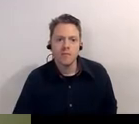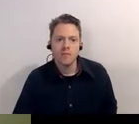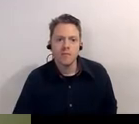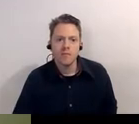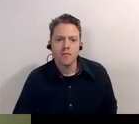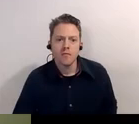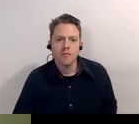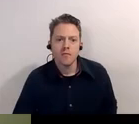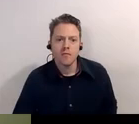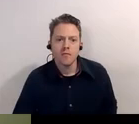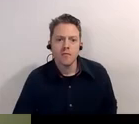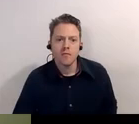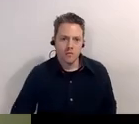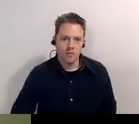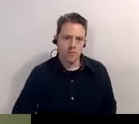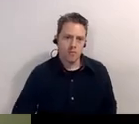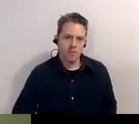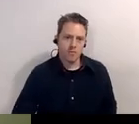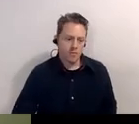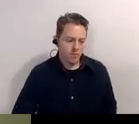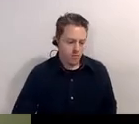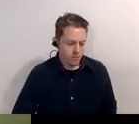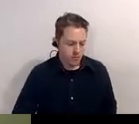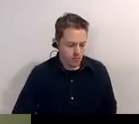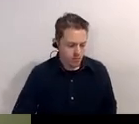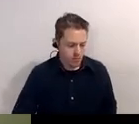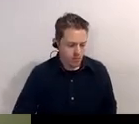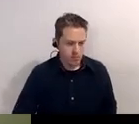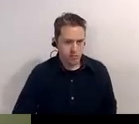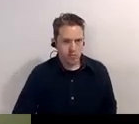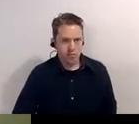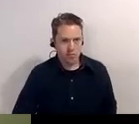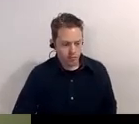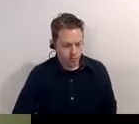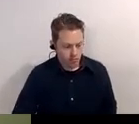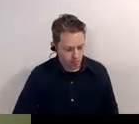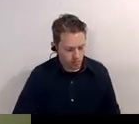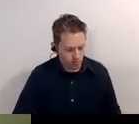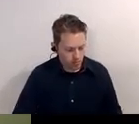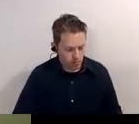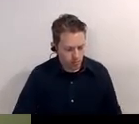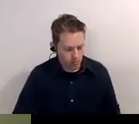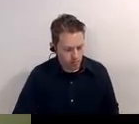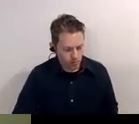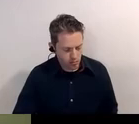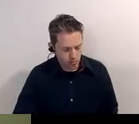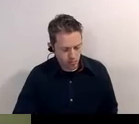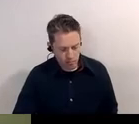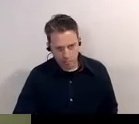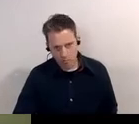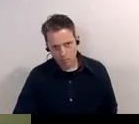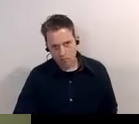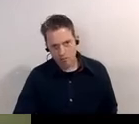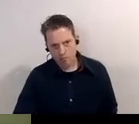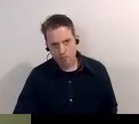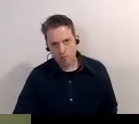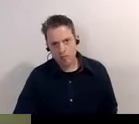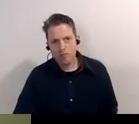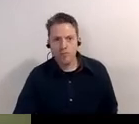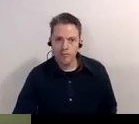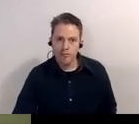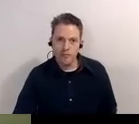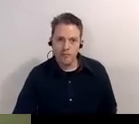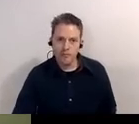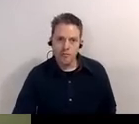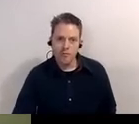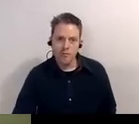uh uh uh durham college was there for a while so durham college let talk about durham college durham college